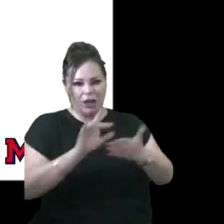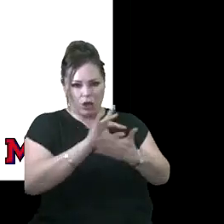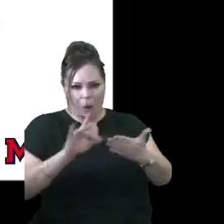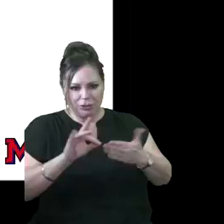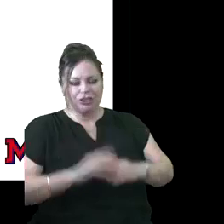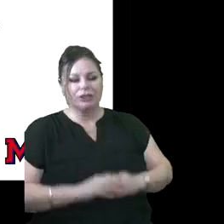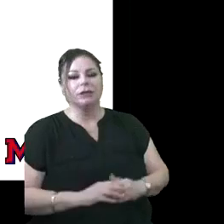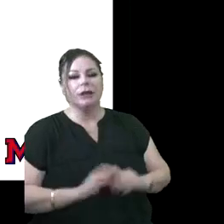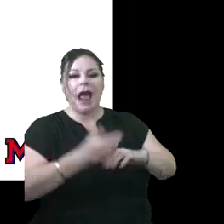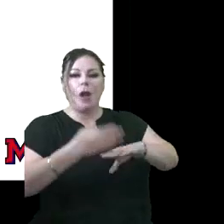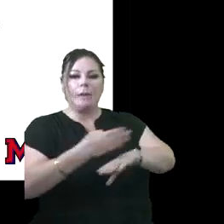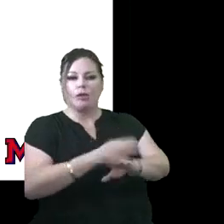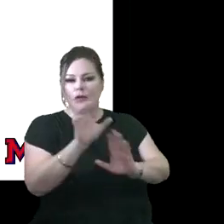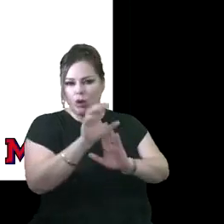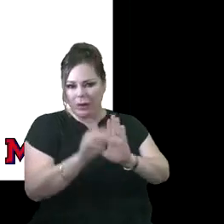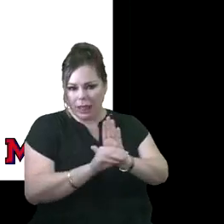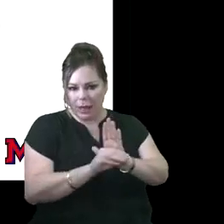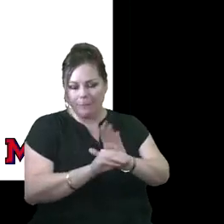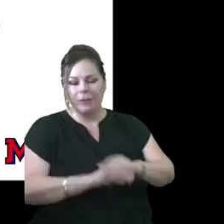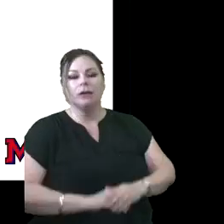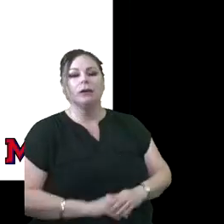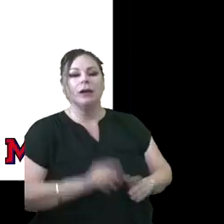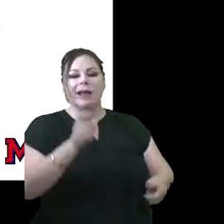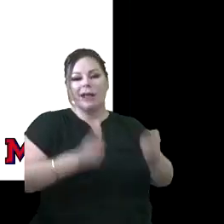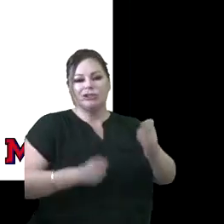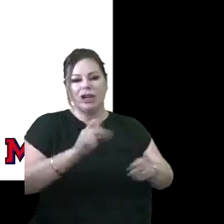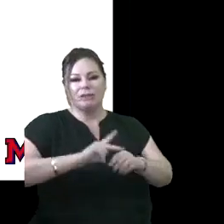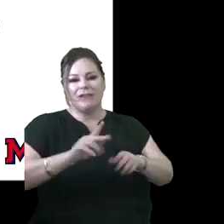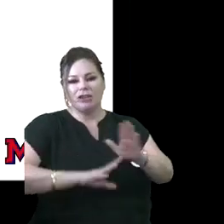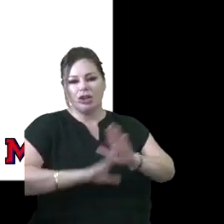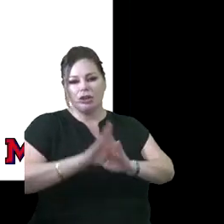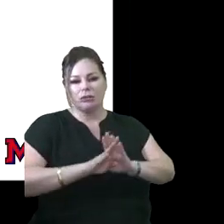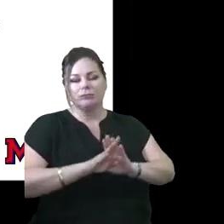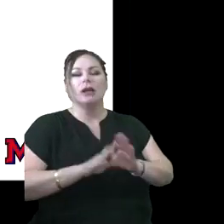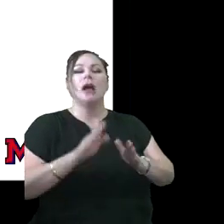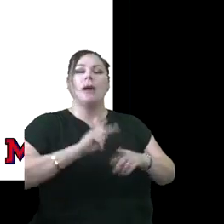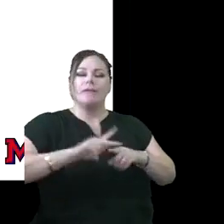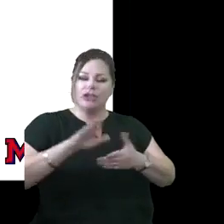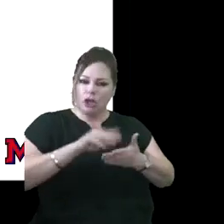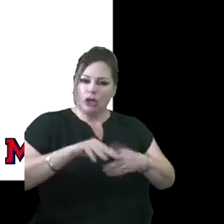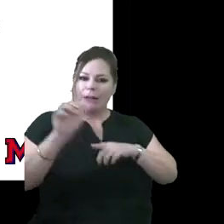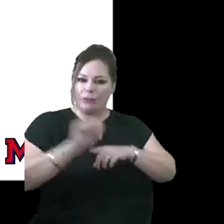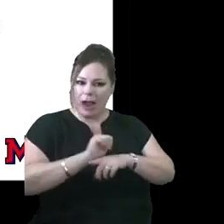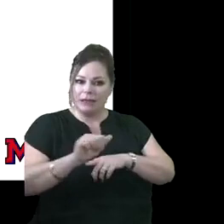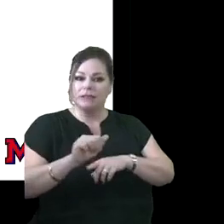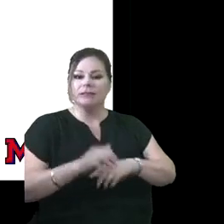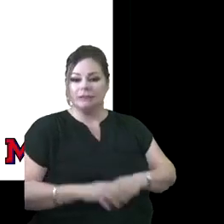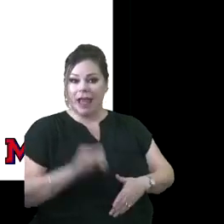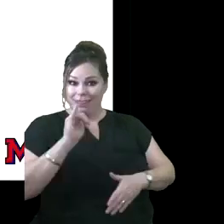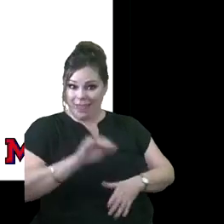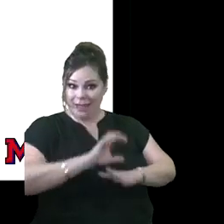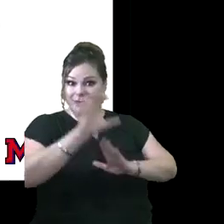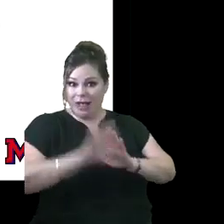how we can improve curriculum and adjust our professional learning practices and that would allow us to do so.